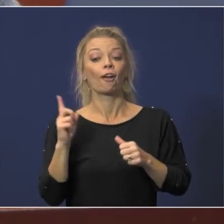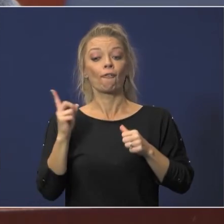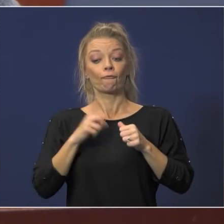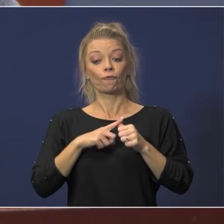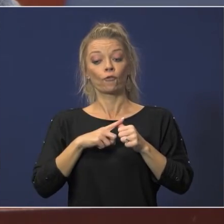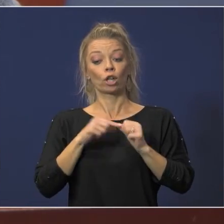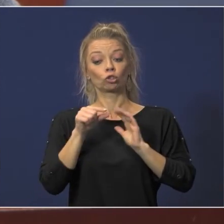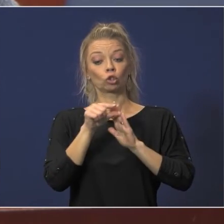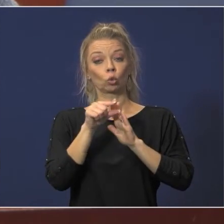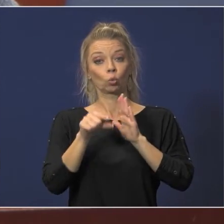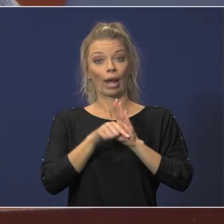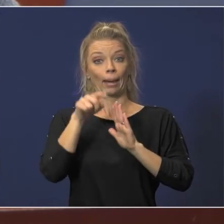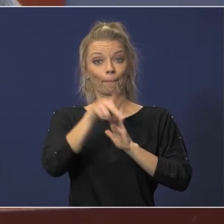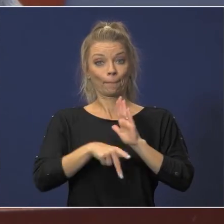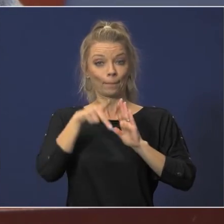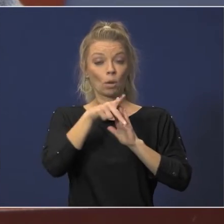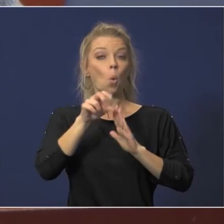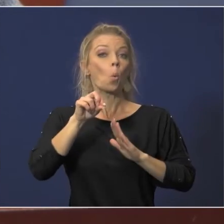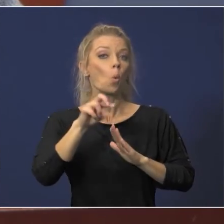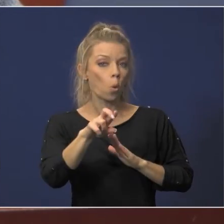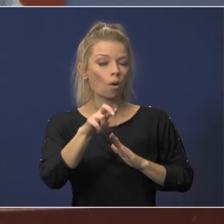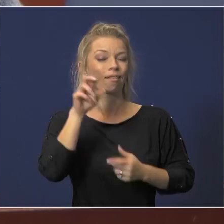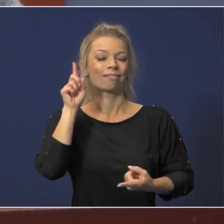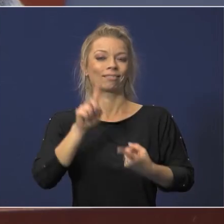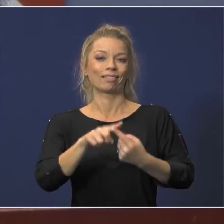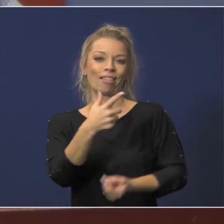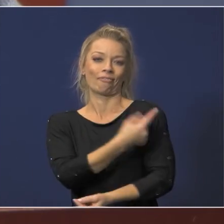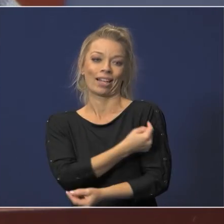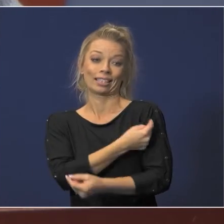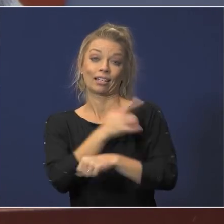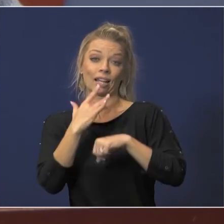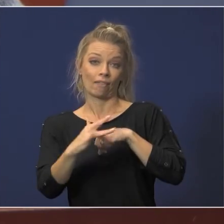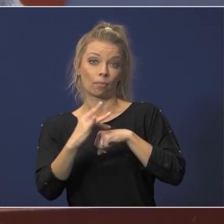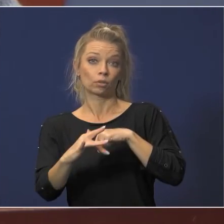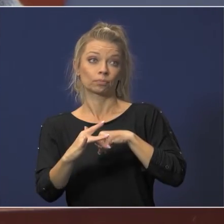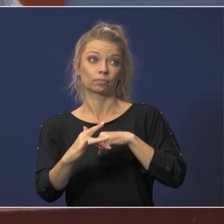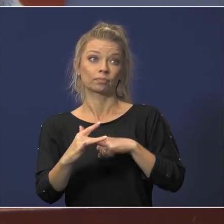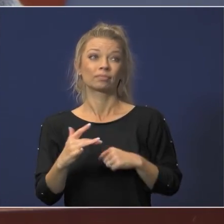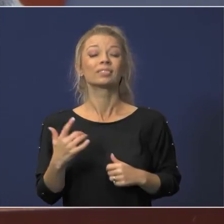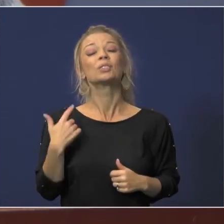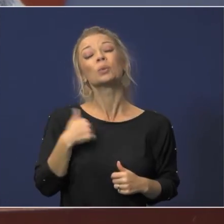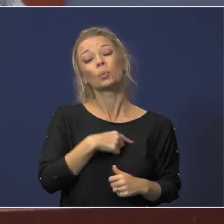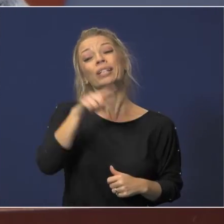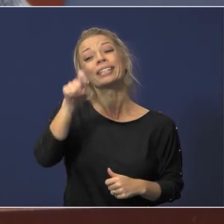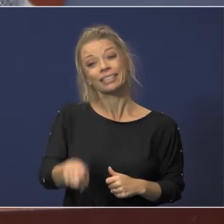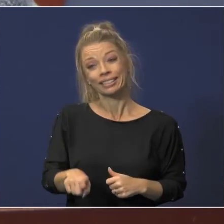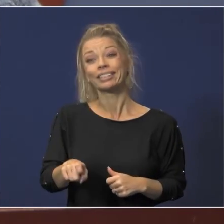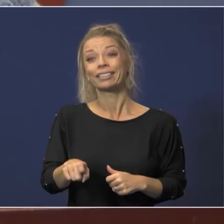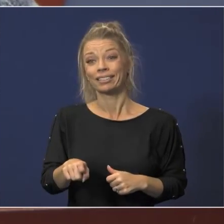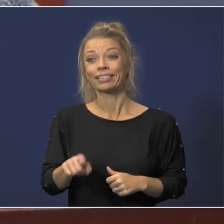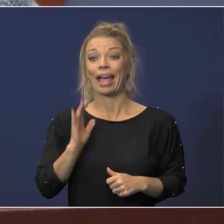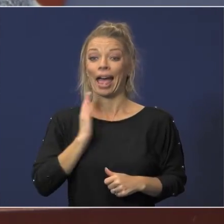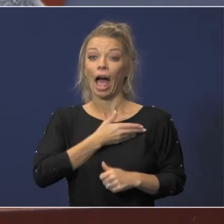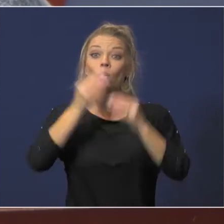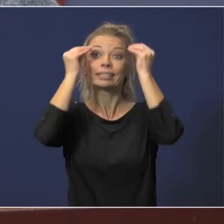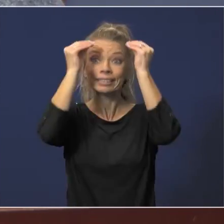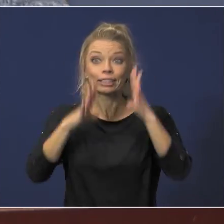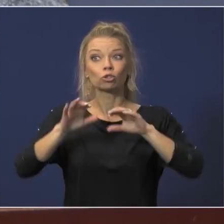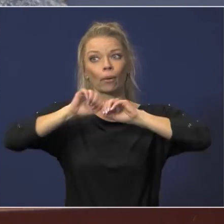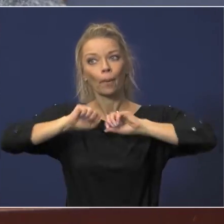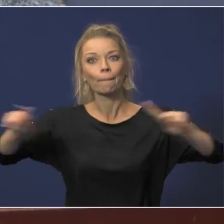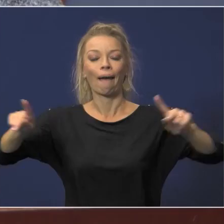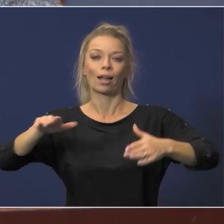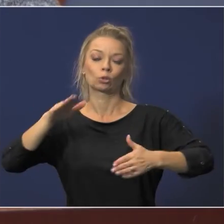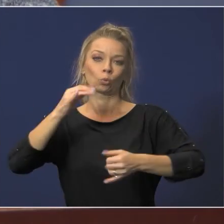or until a vaccine was available and we we need to return our teachers uh back to the campuses because their